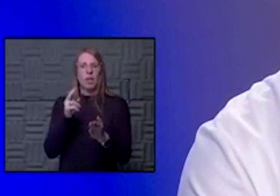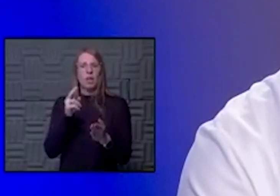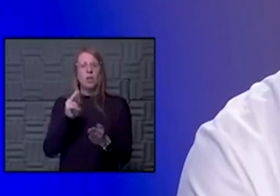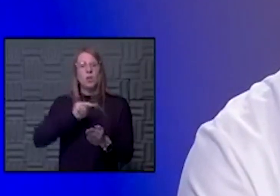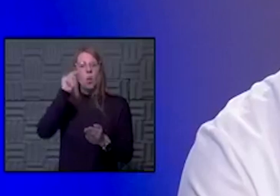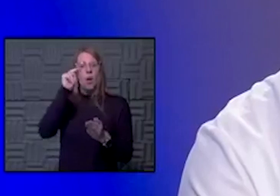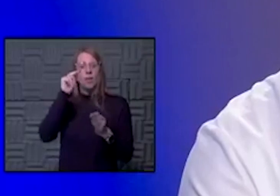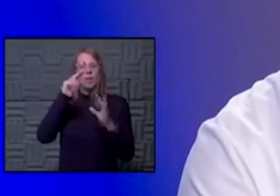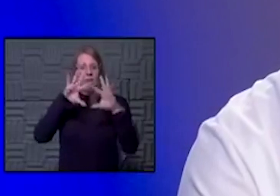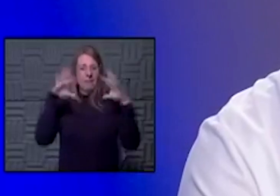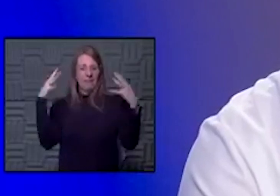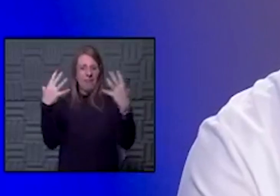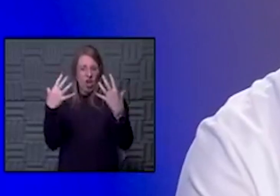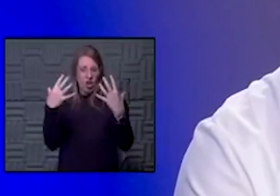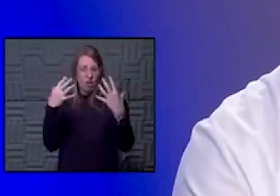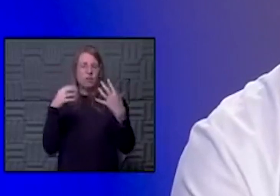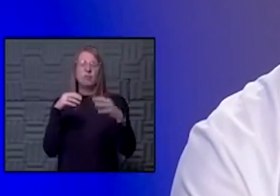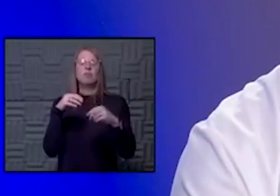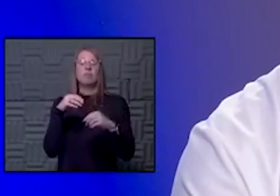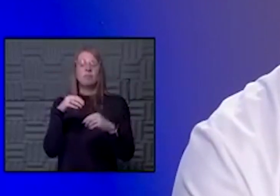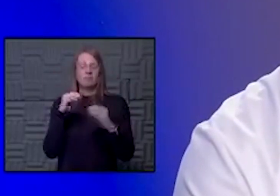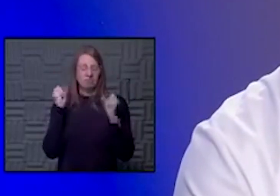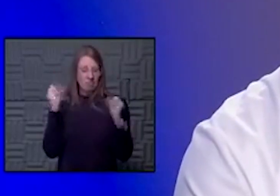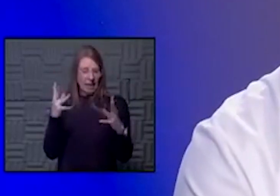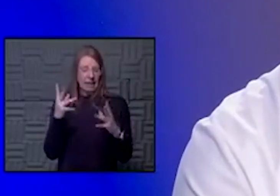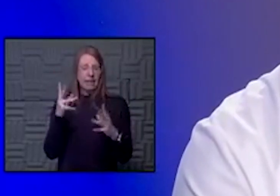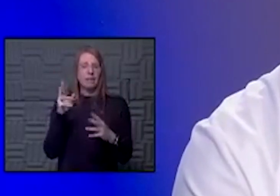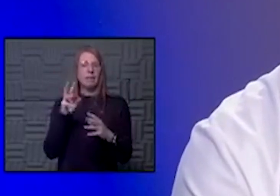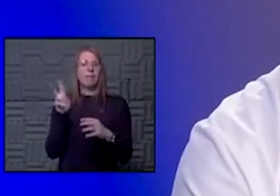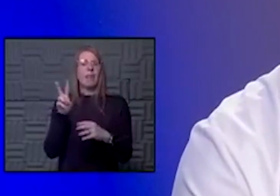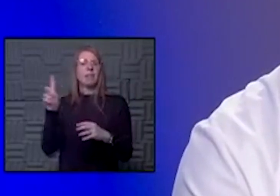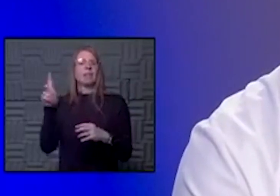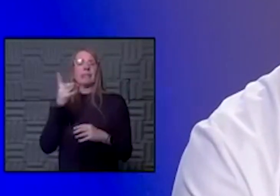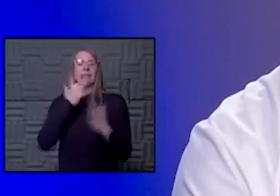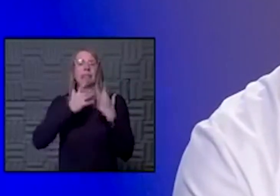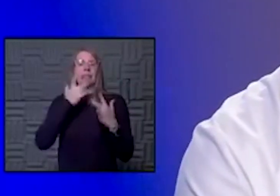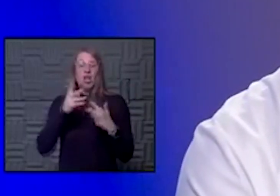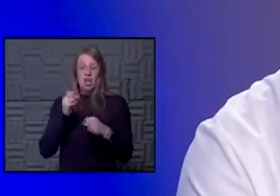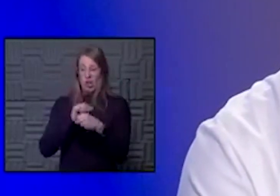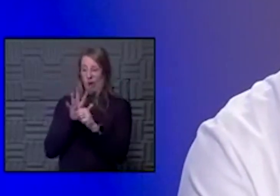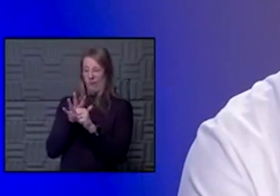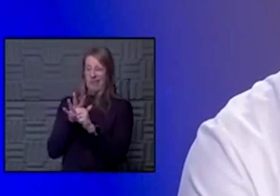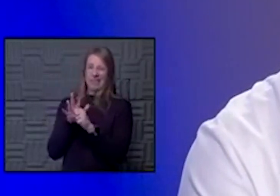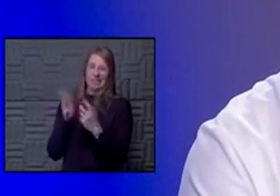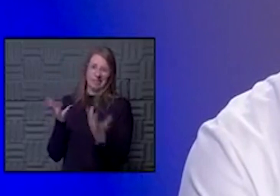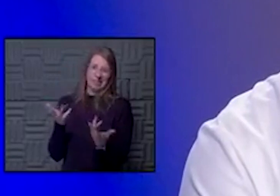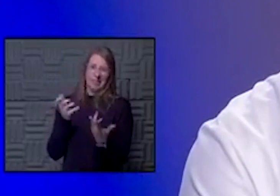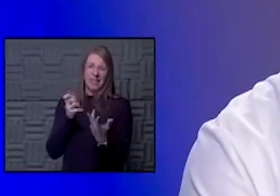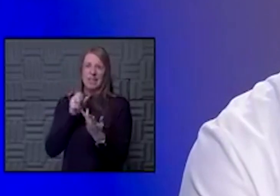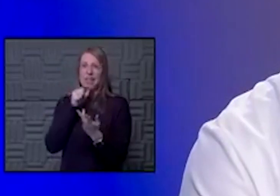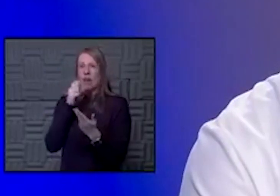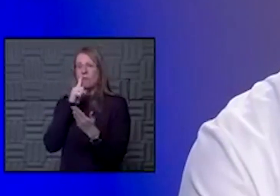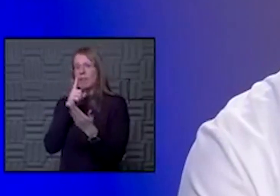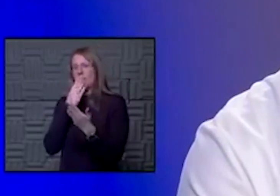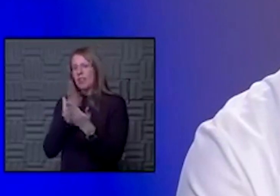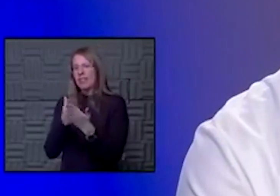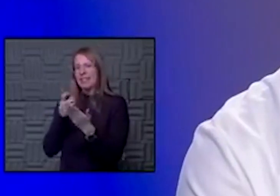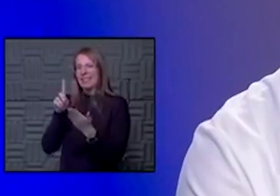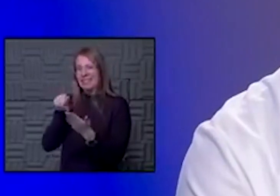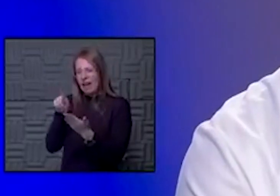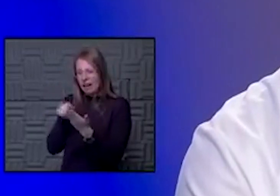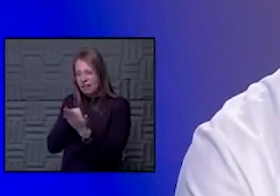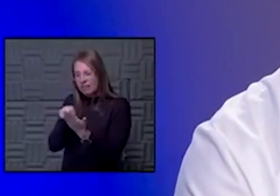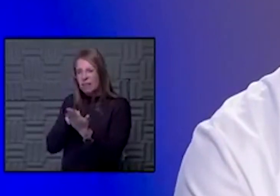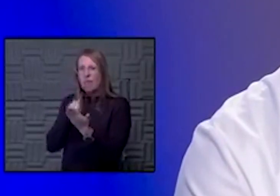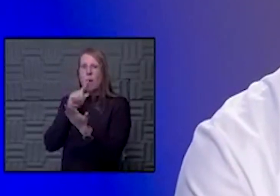are vitamin D deficient. But right now, in terms of COVID, there's no good real data to suggest that there is any help